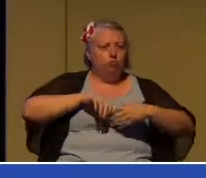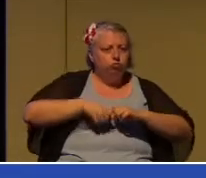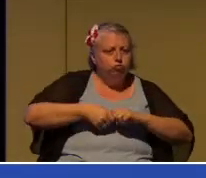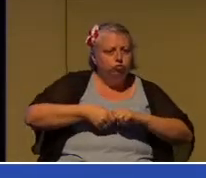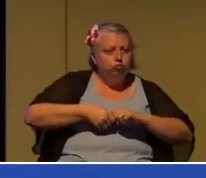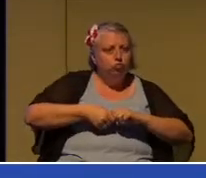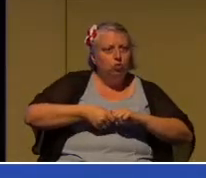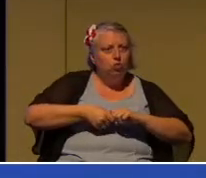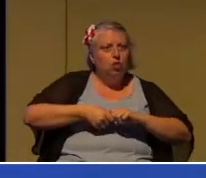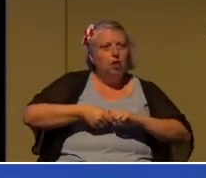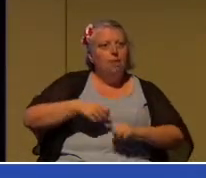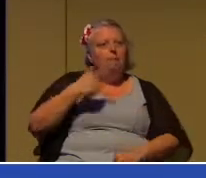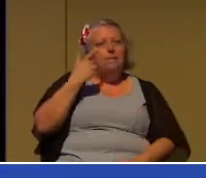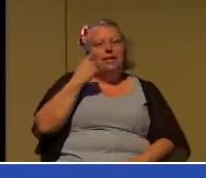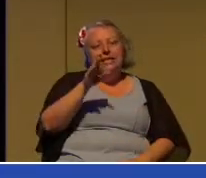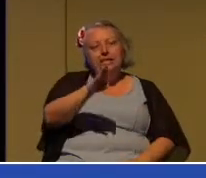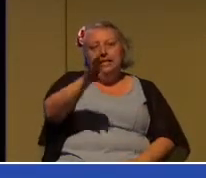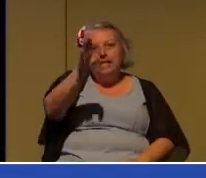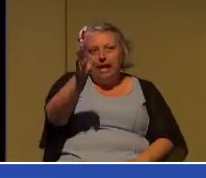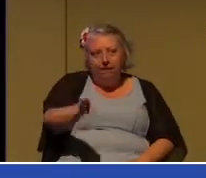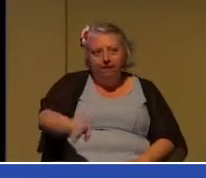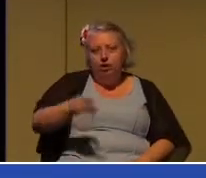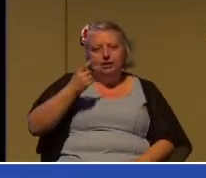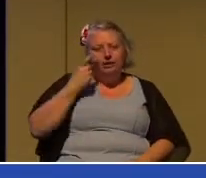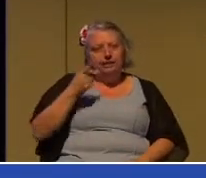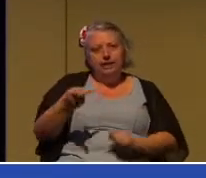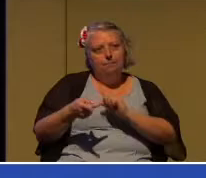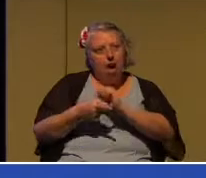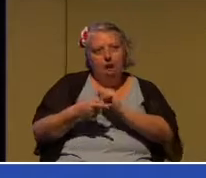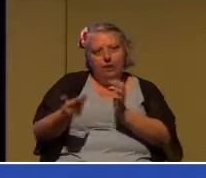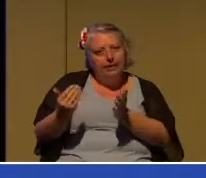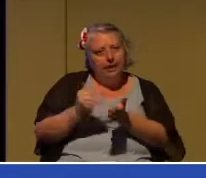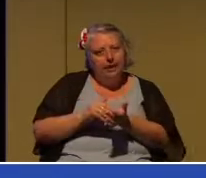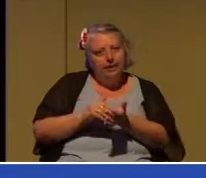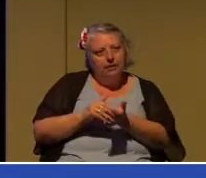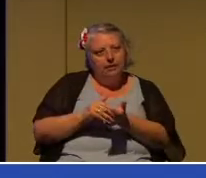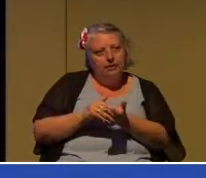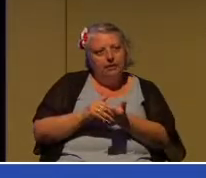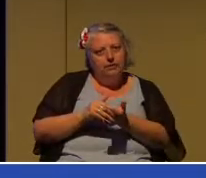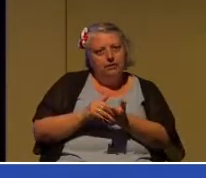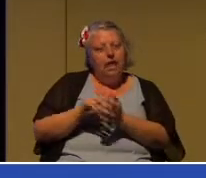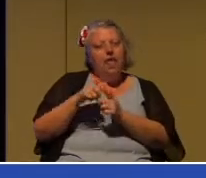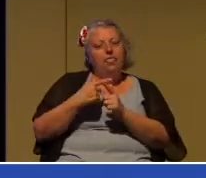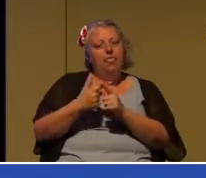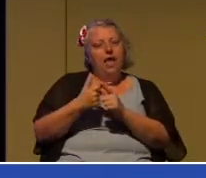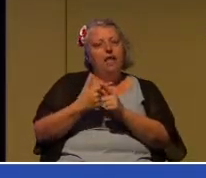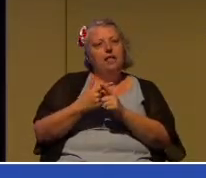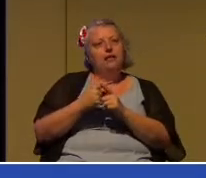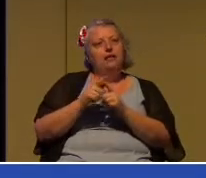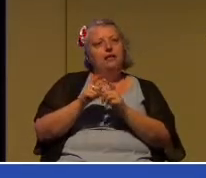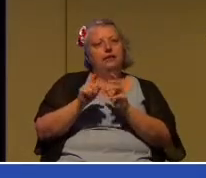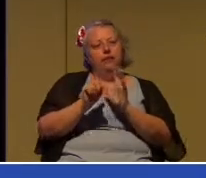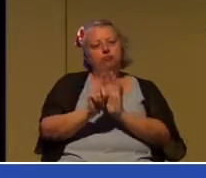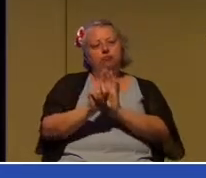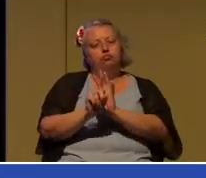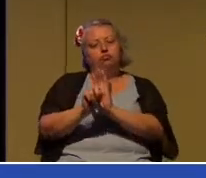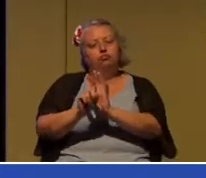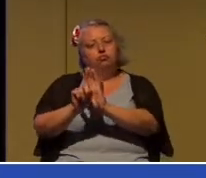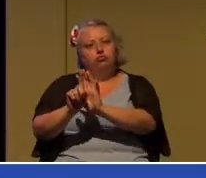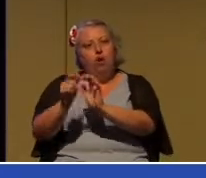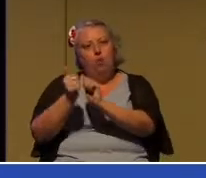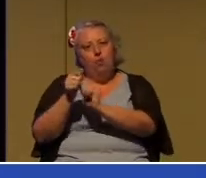his statement that they would never see his face again, and then they accompanied him to the ship.